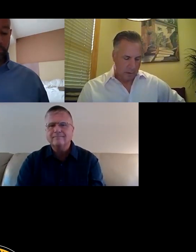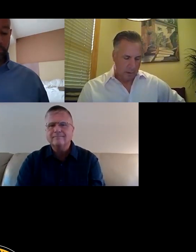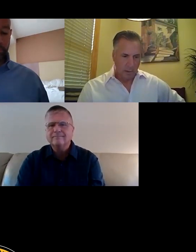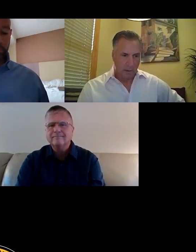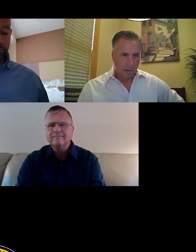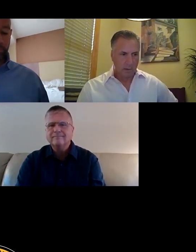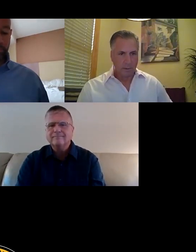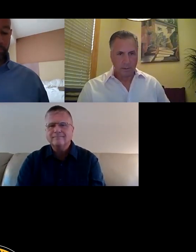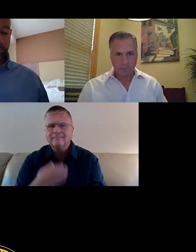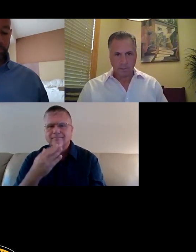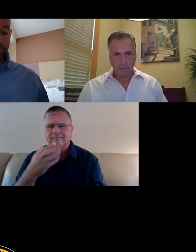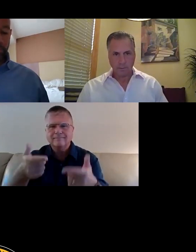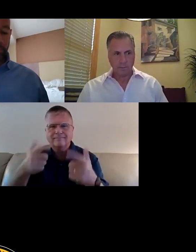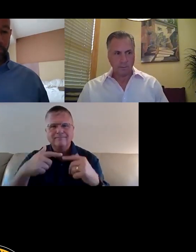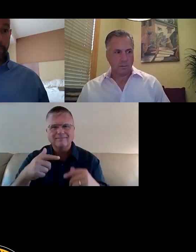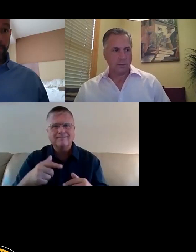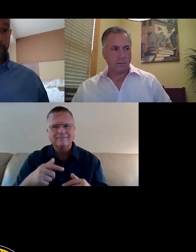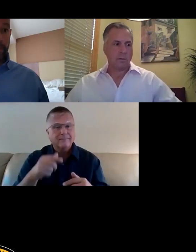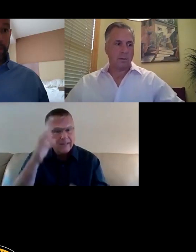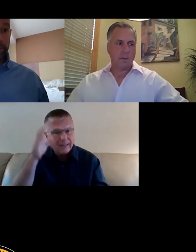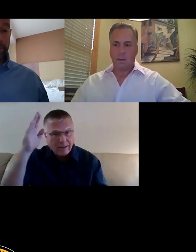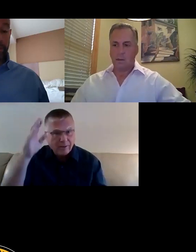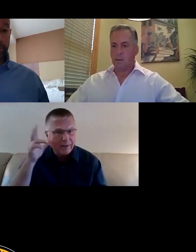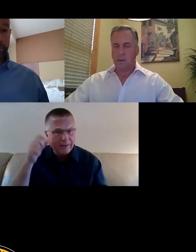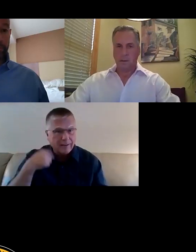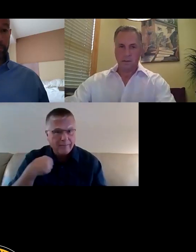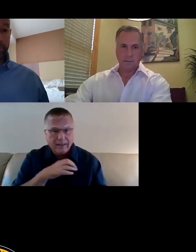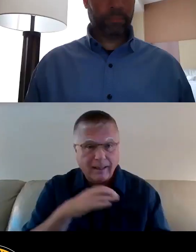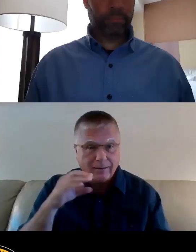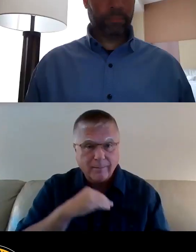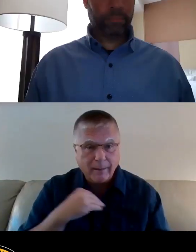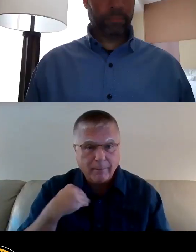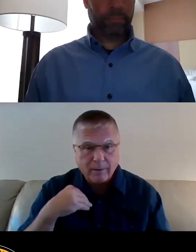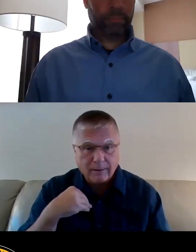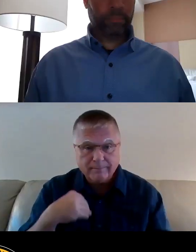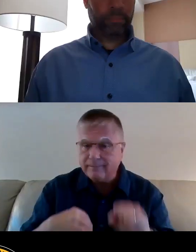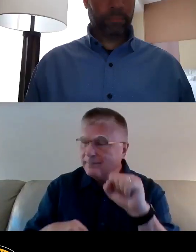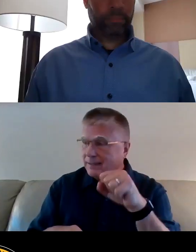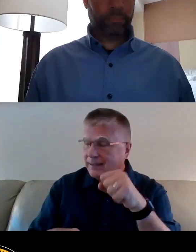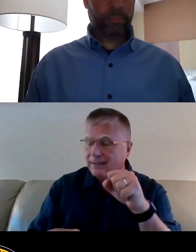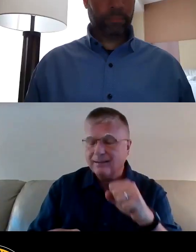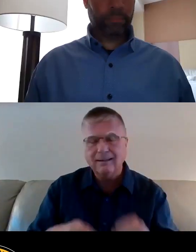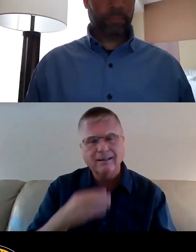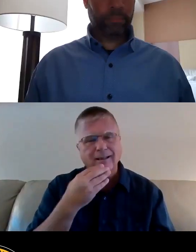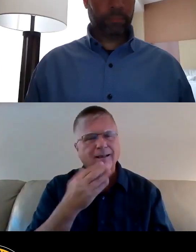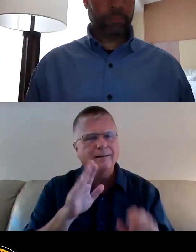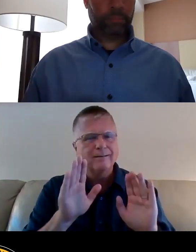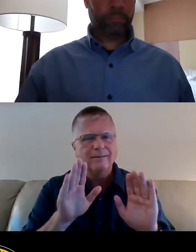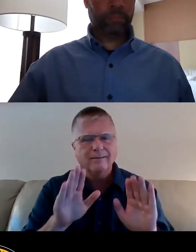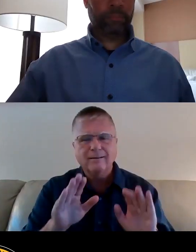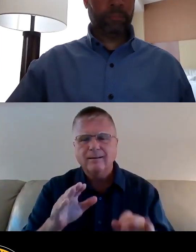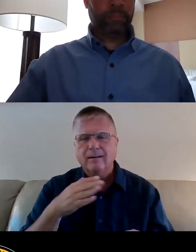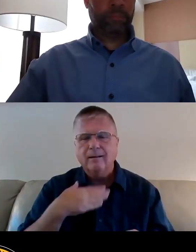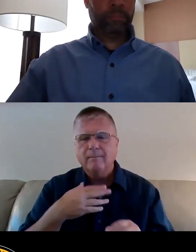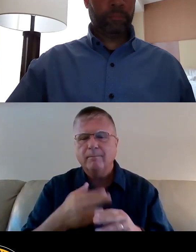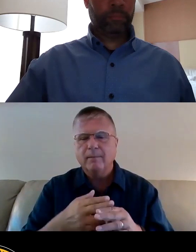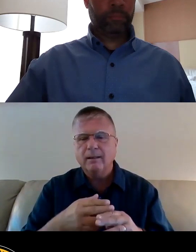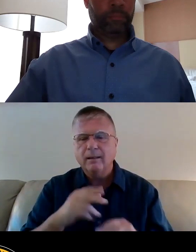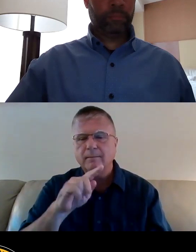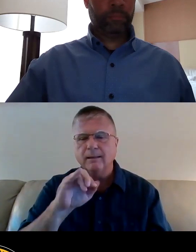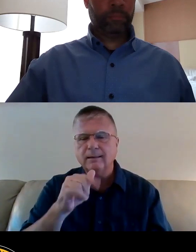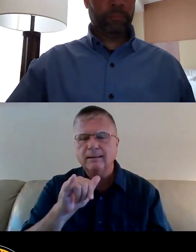Hello, can you all hear me, council members? Yes. Great, thank you. My name is Ziggy Edwards, and I live in the run.